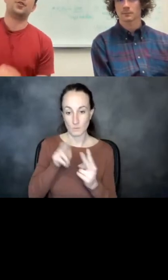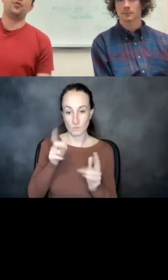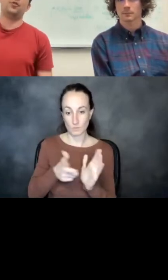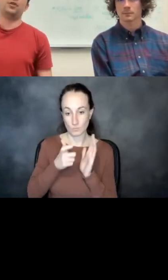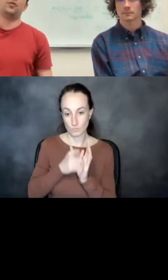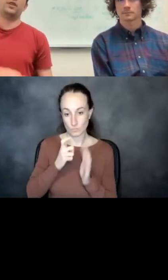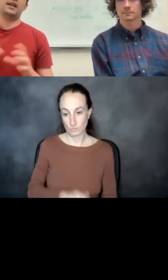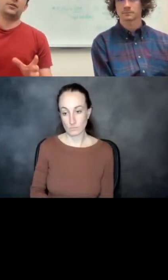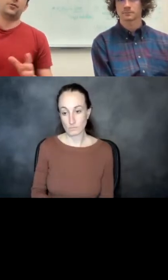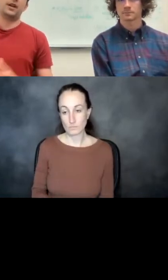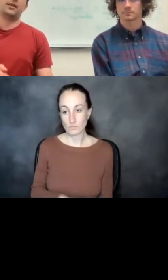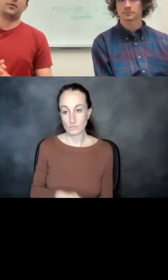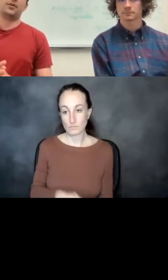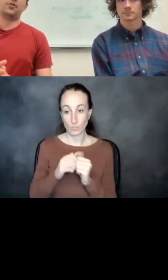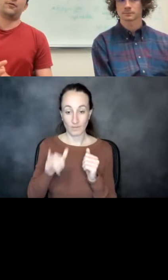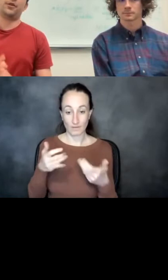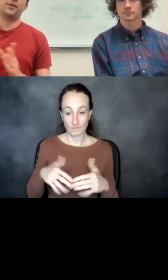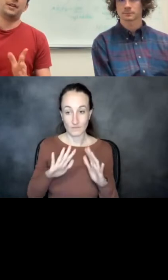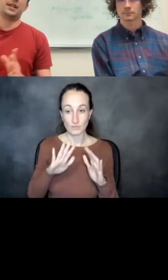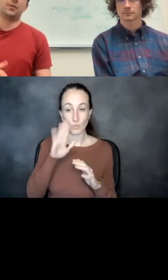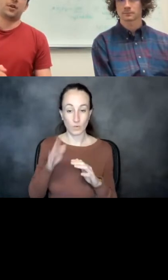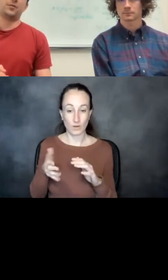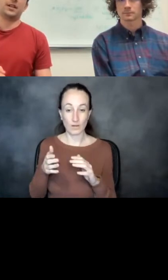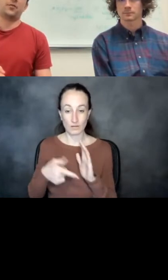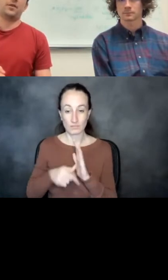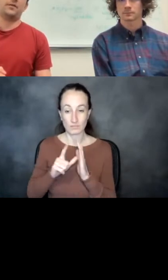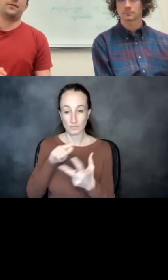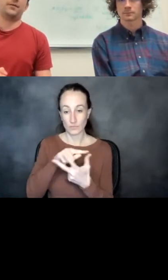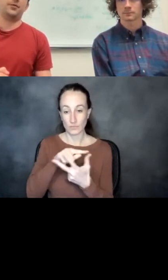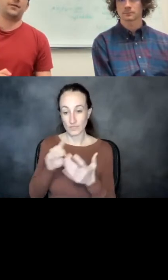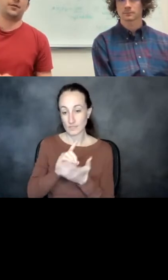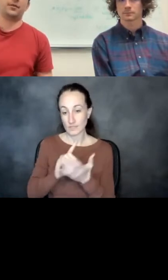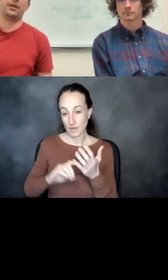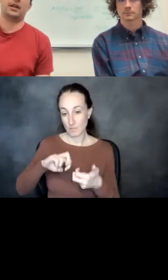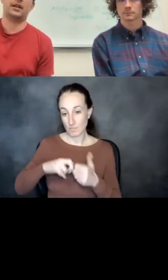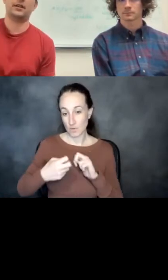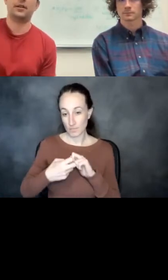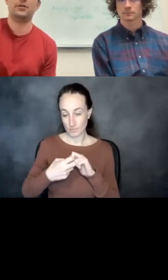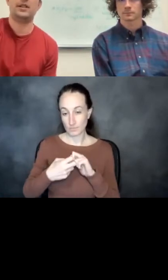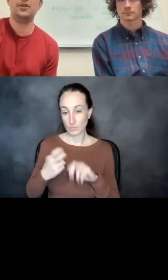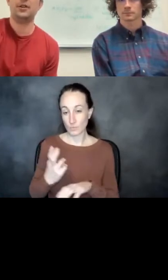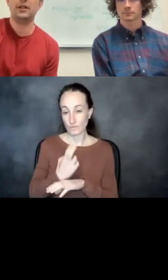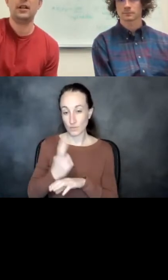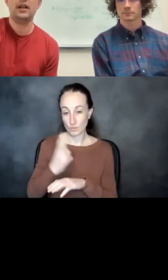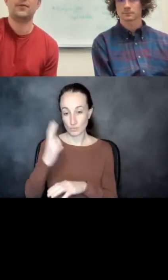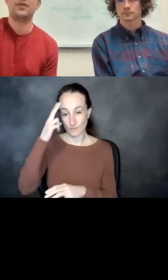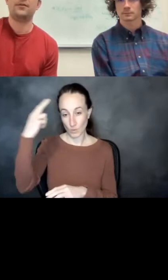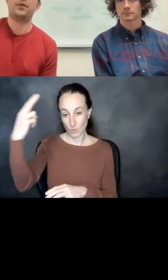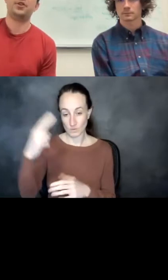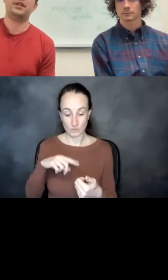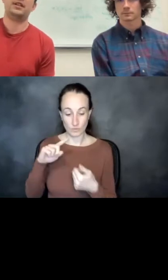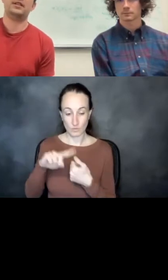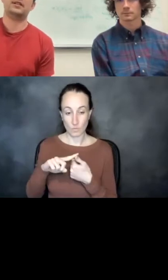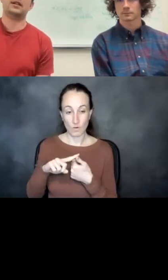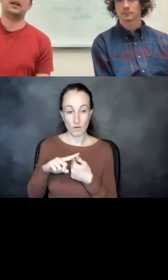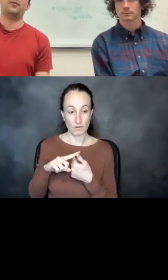So with that out of the way, I'll go over three design problems that we've used for hallucination. The first of